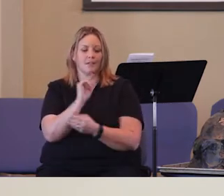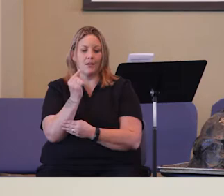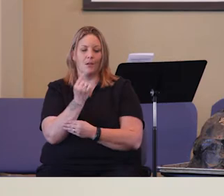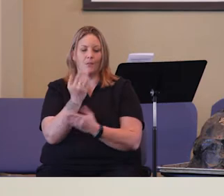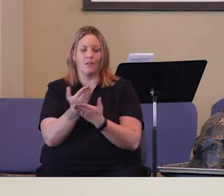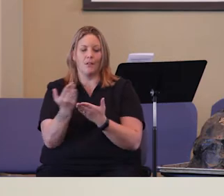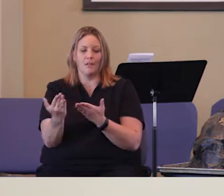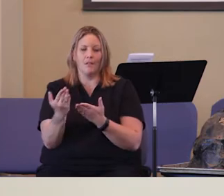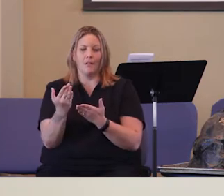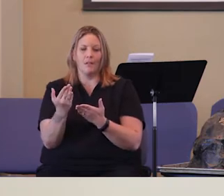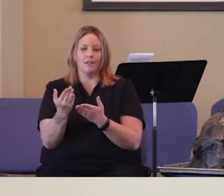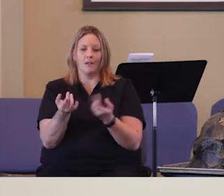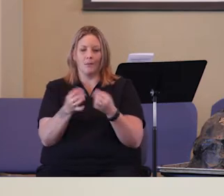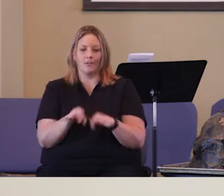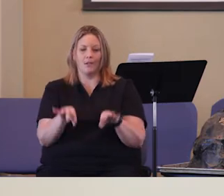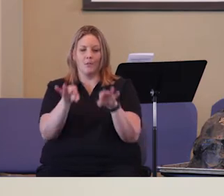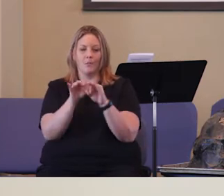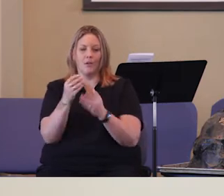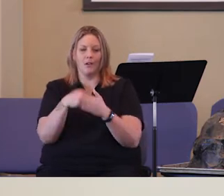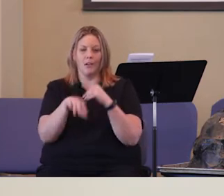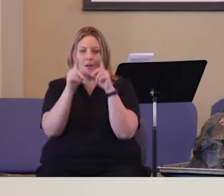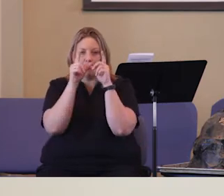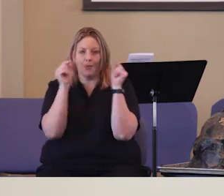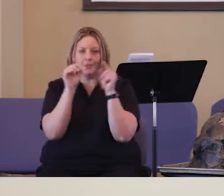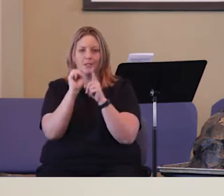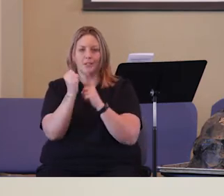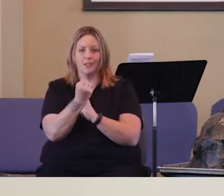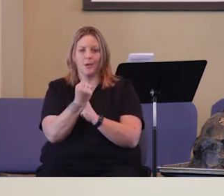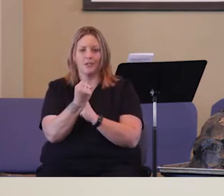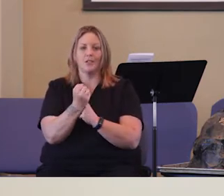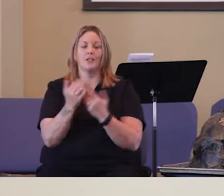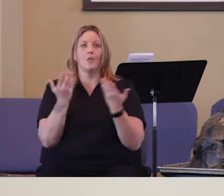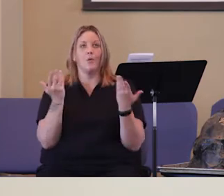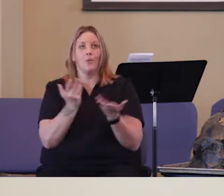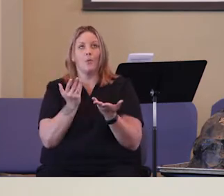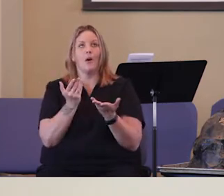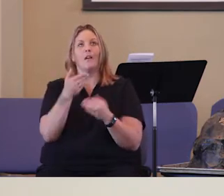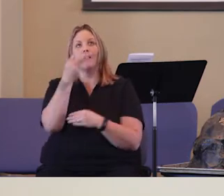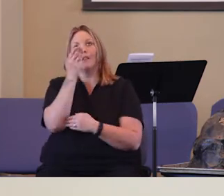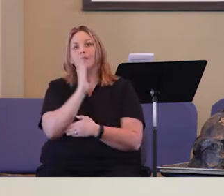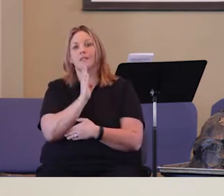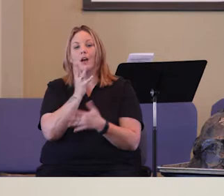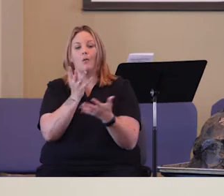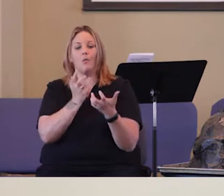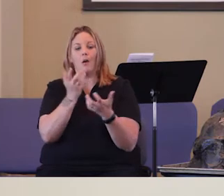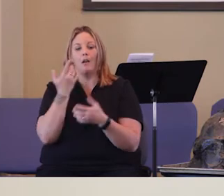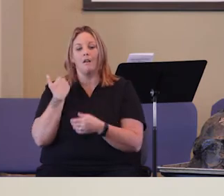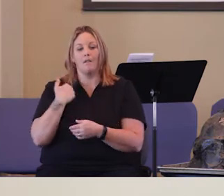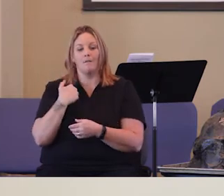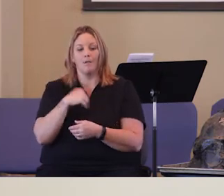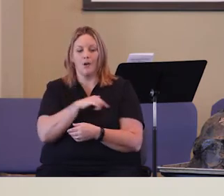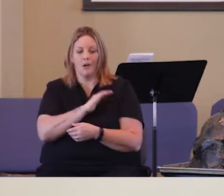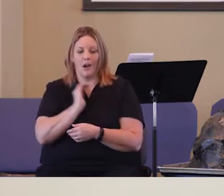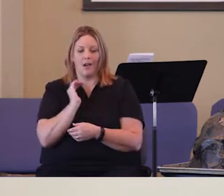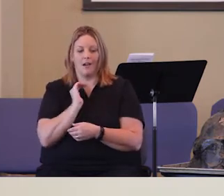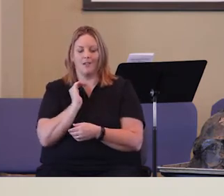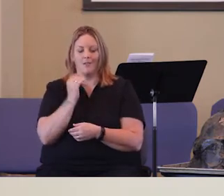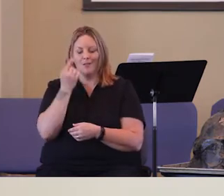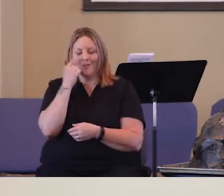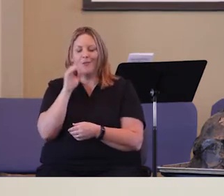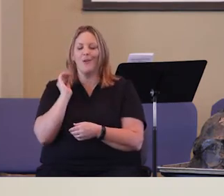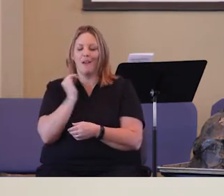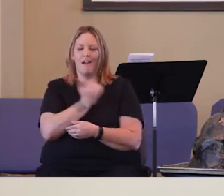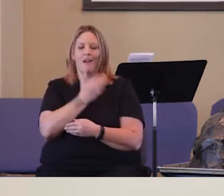in Moses' situation. That only matters in our churches today is what does God want for our church? What does God want